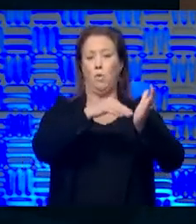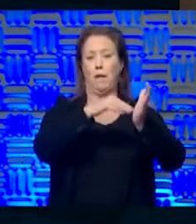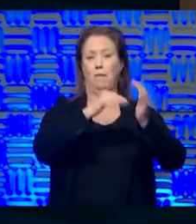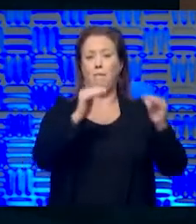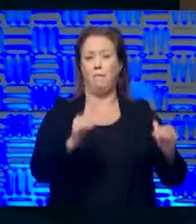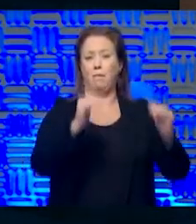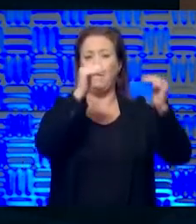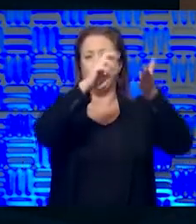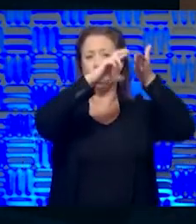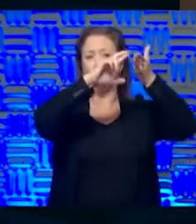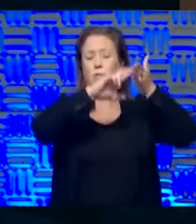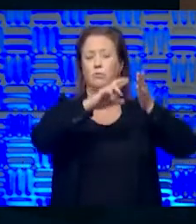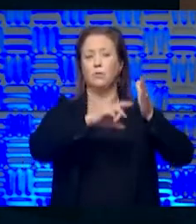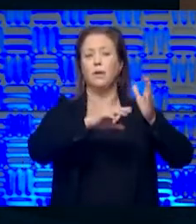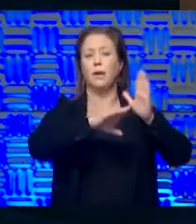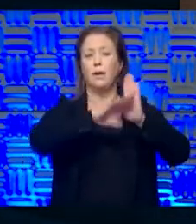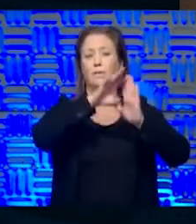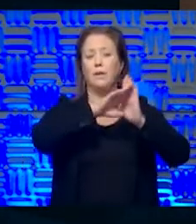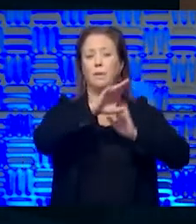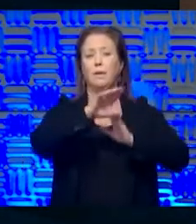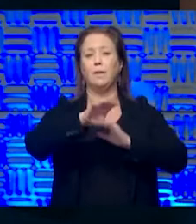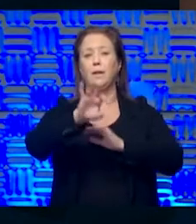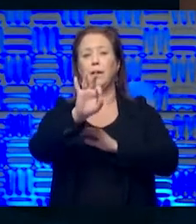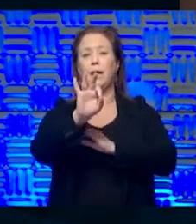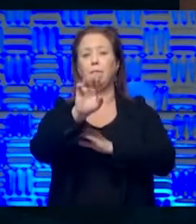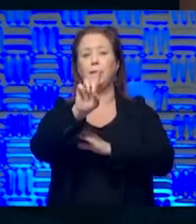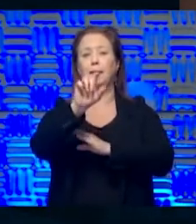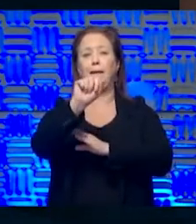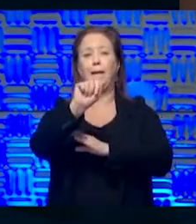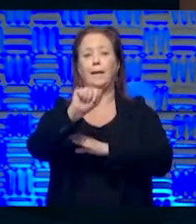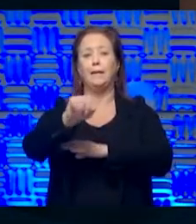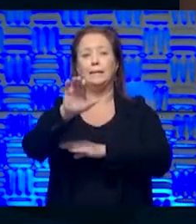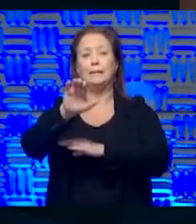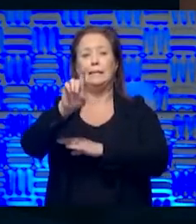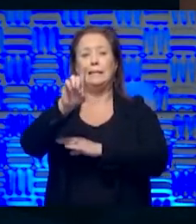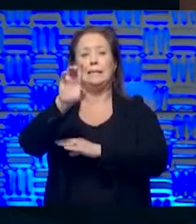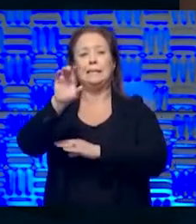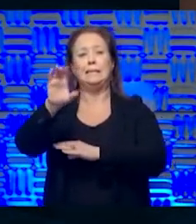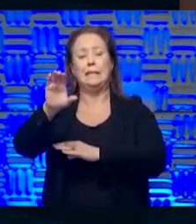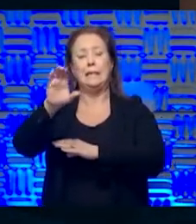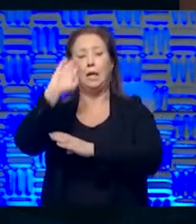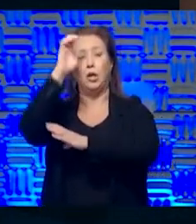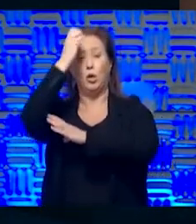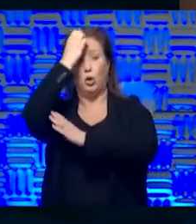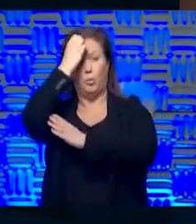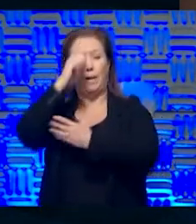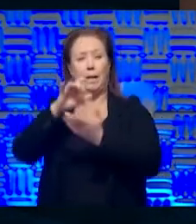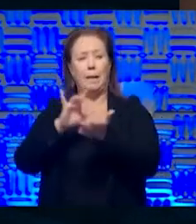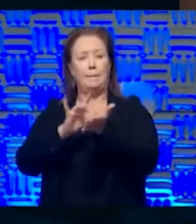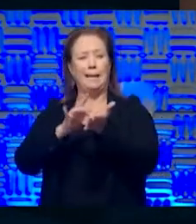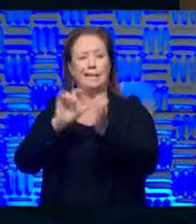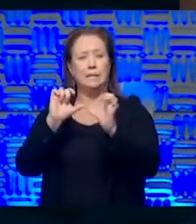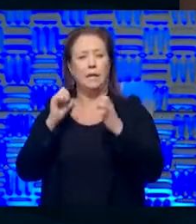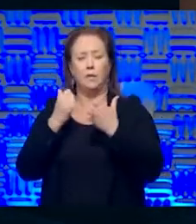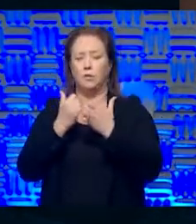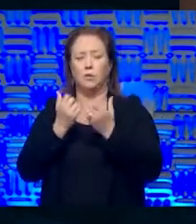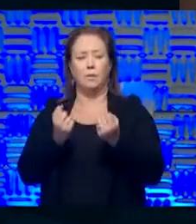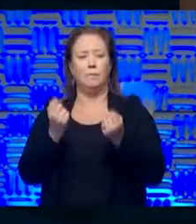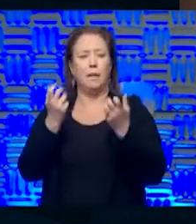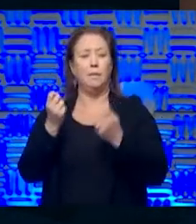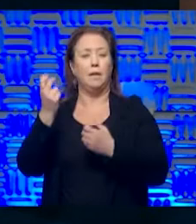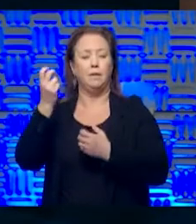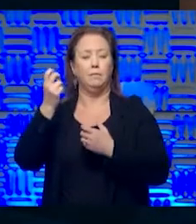research and development authority, FDA, CDC, the European medicine agency, a dozen, uh,